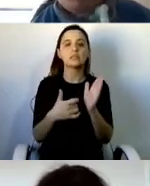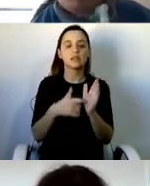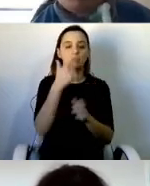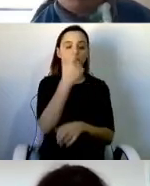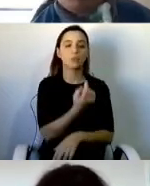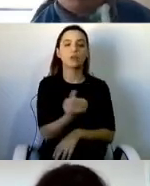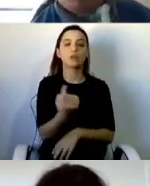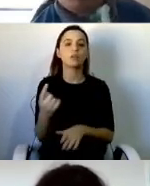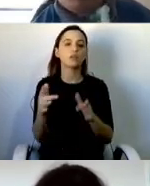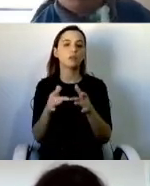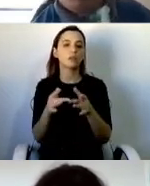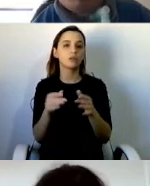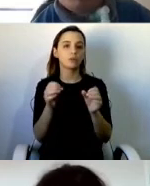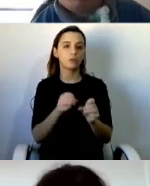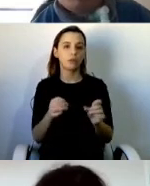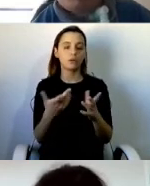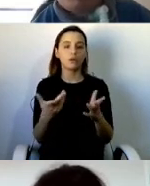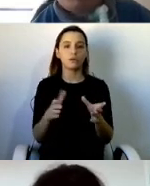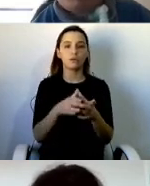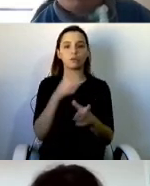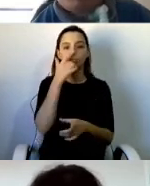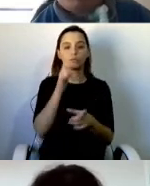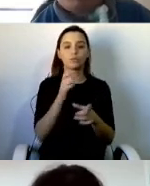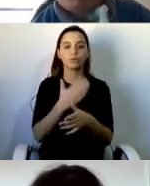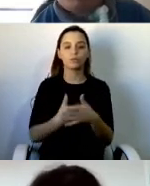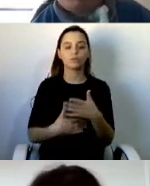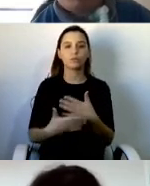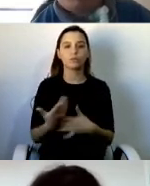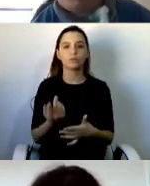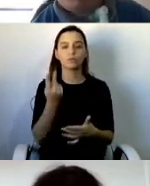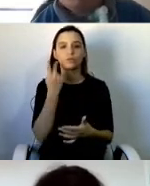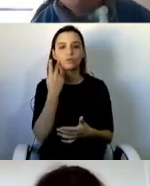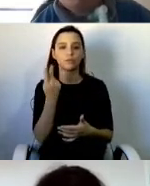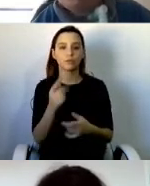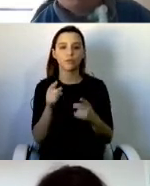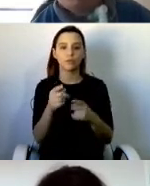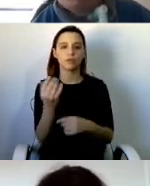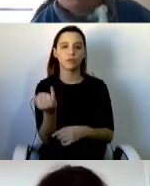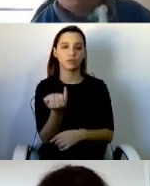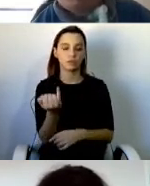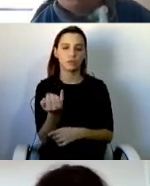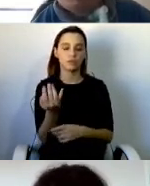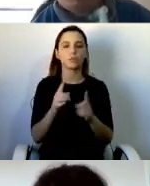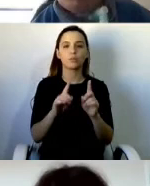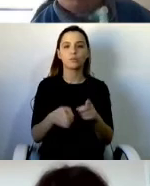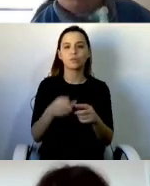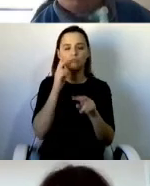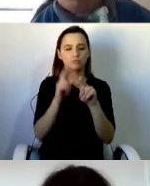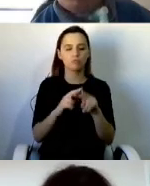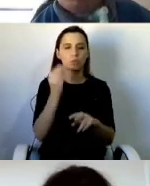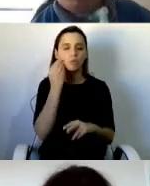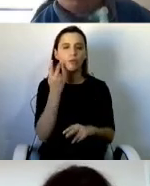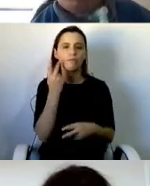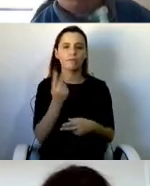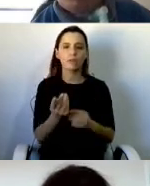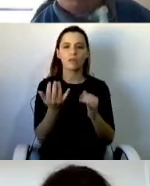living in an institution began looking at how independent living was operating in the United States and